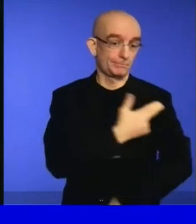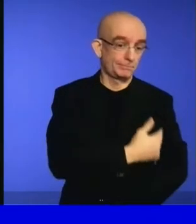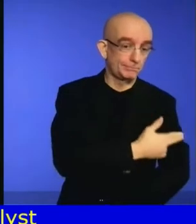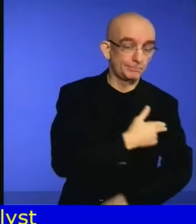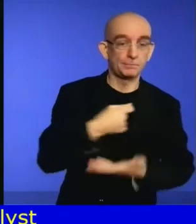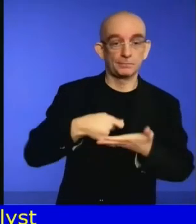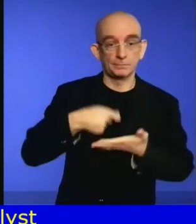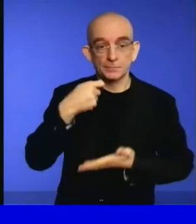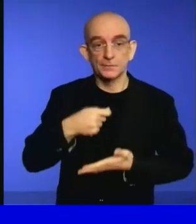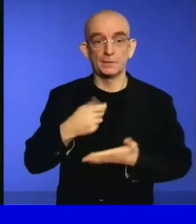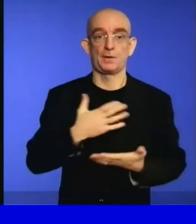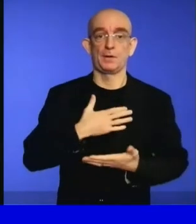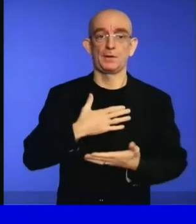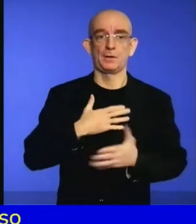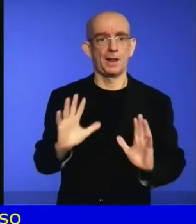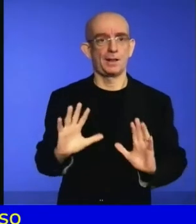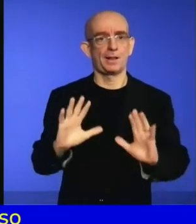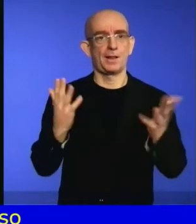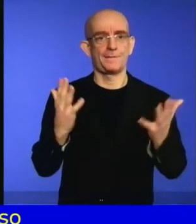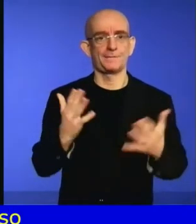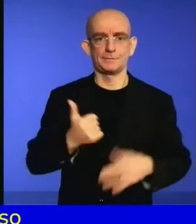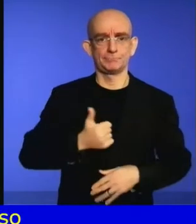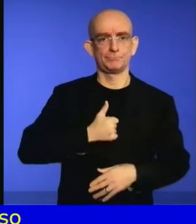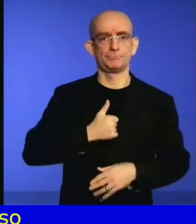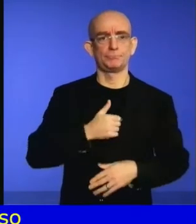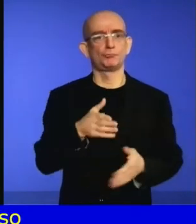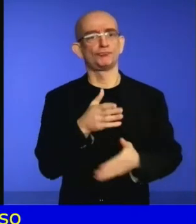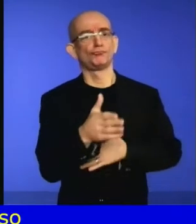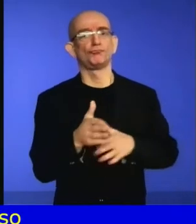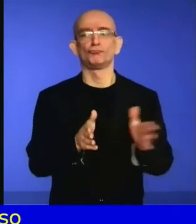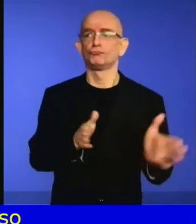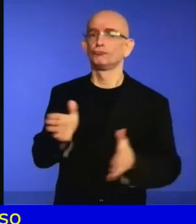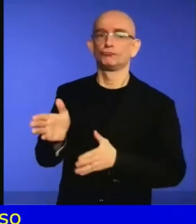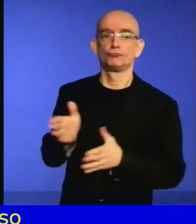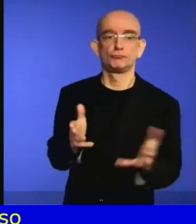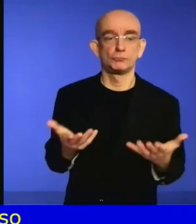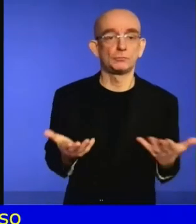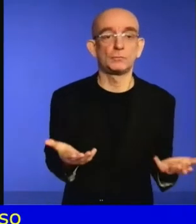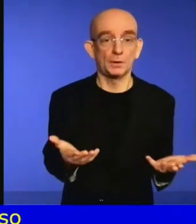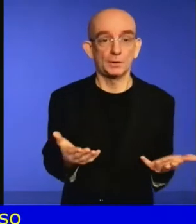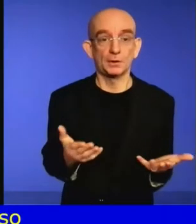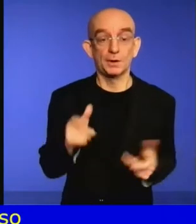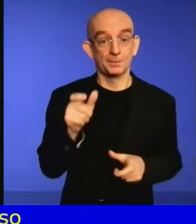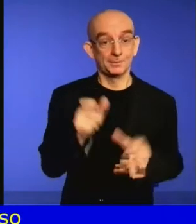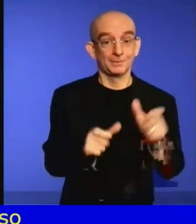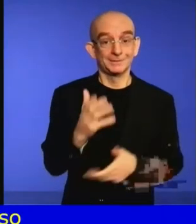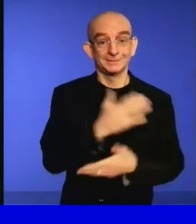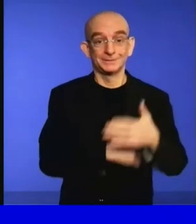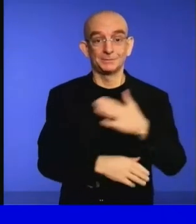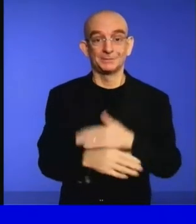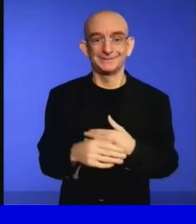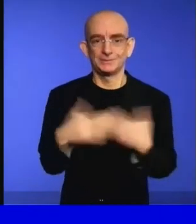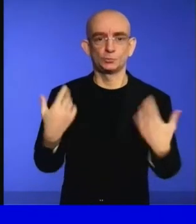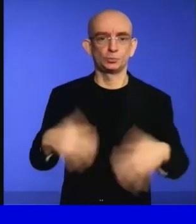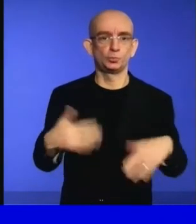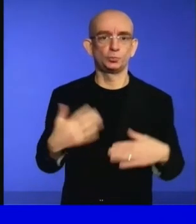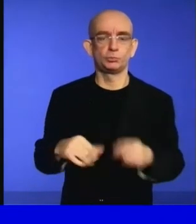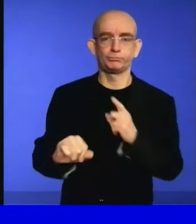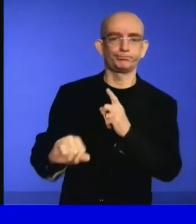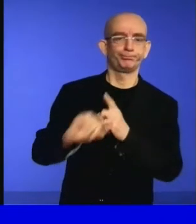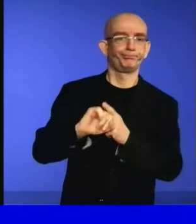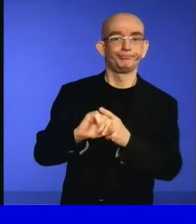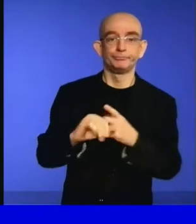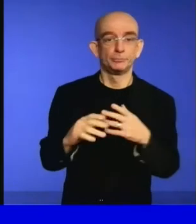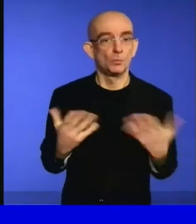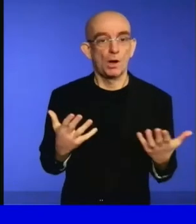of access to COVID-19 related information. We have experienced barriers in accessing